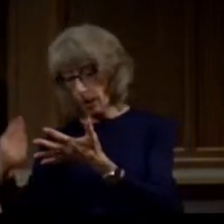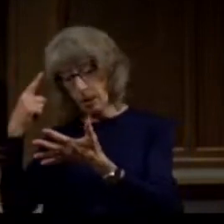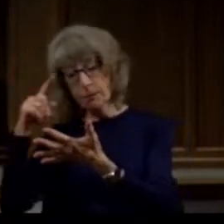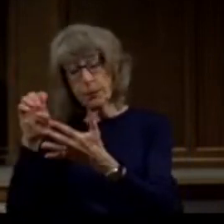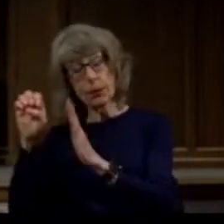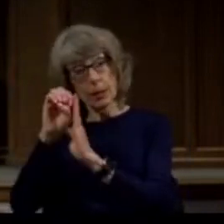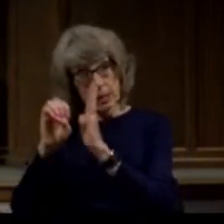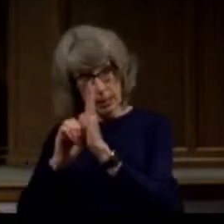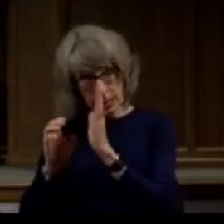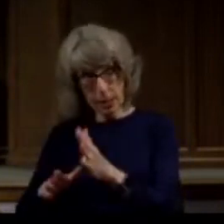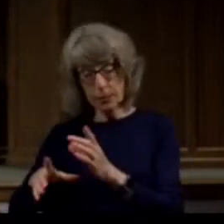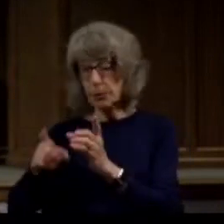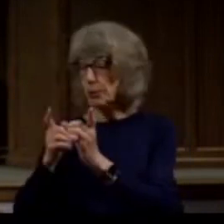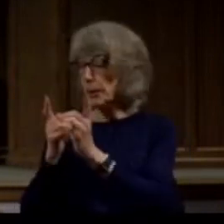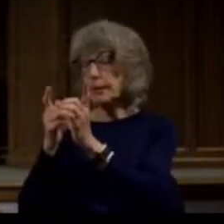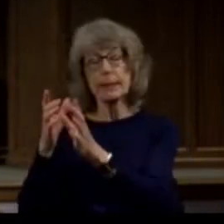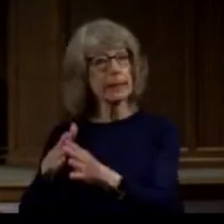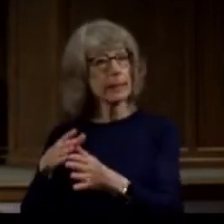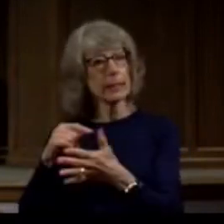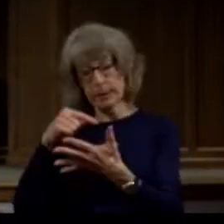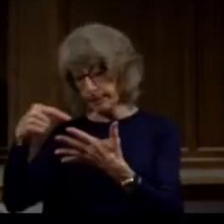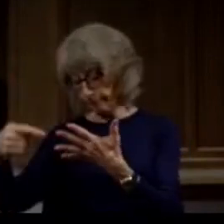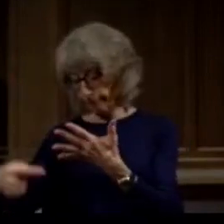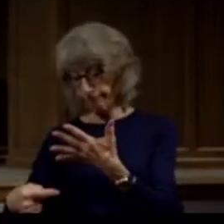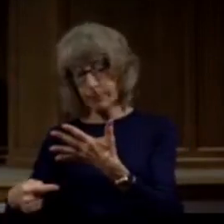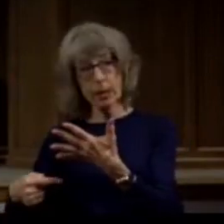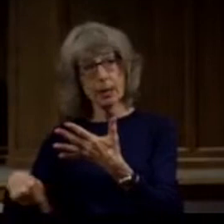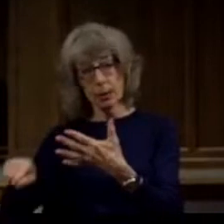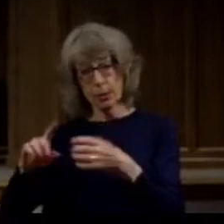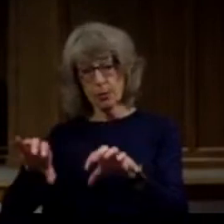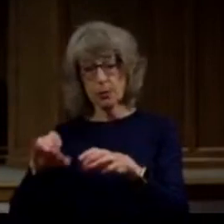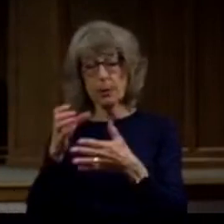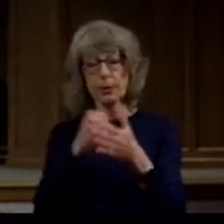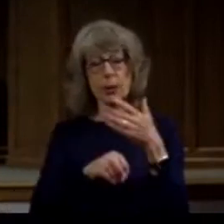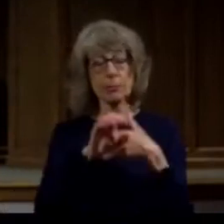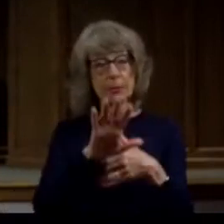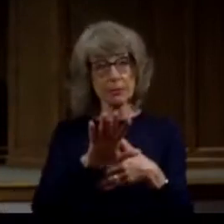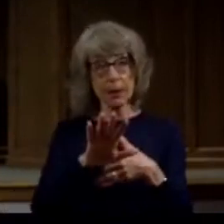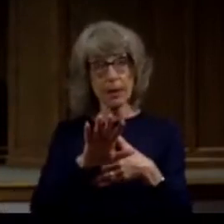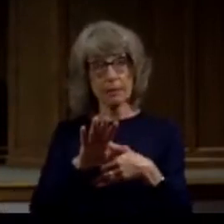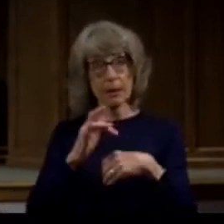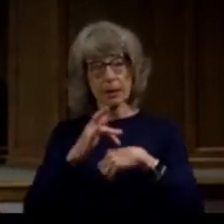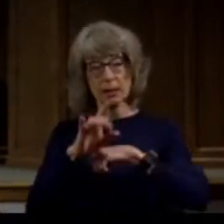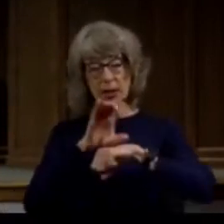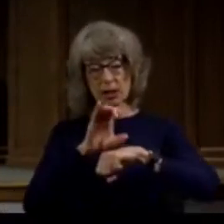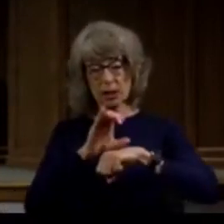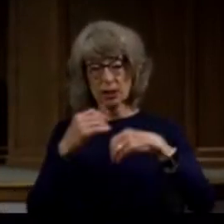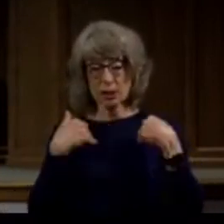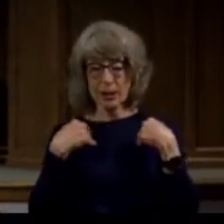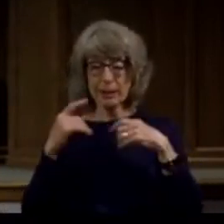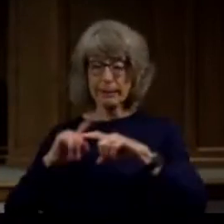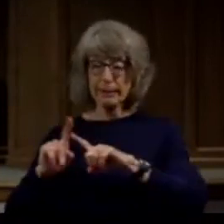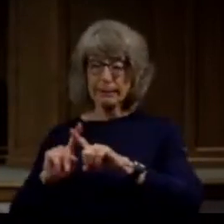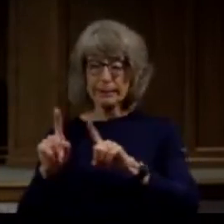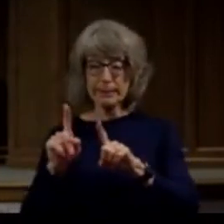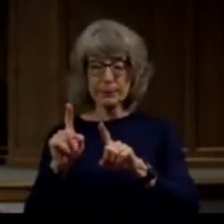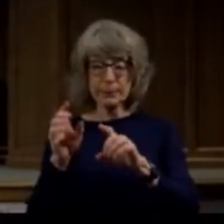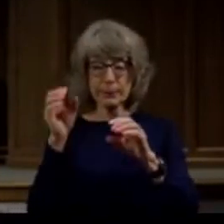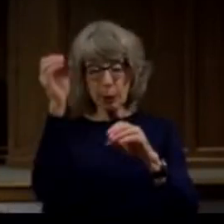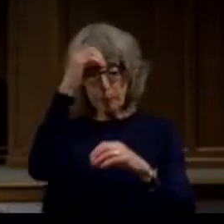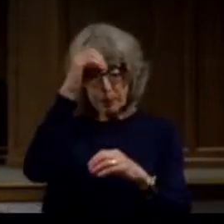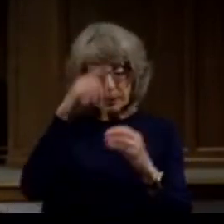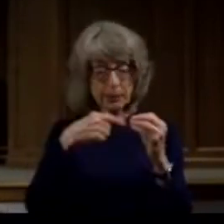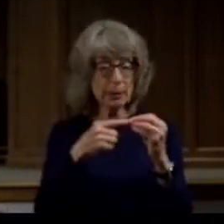be considered chapter 5 early church had differences in opinion about ministry how it should be done